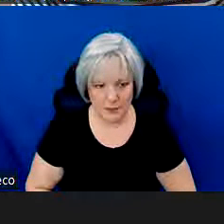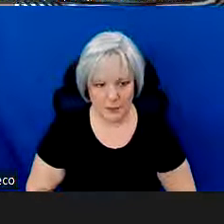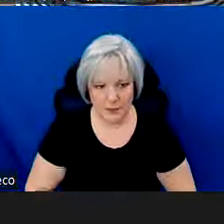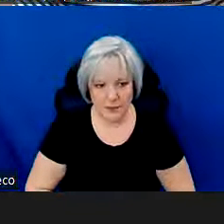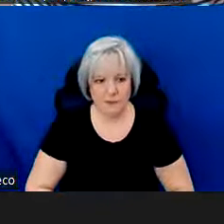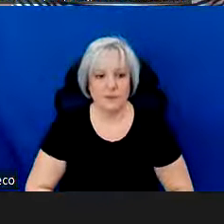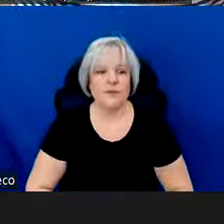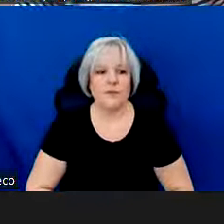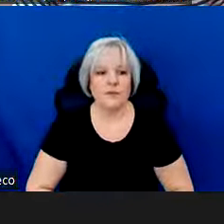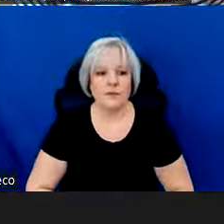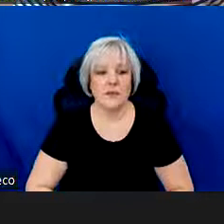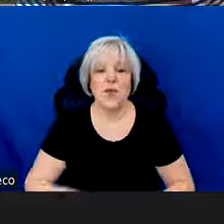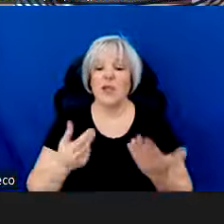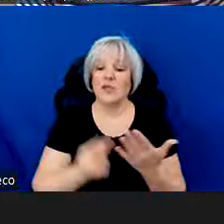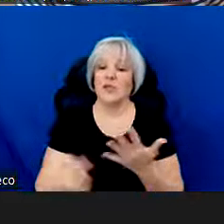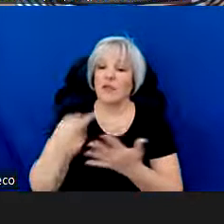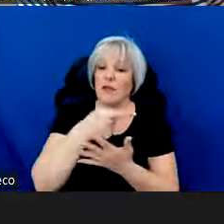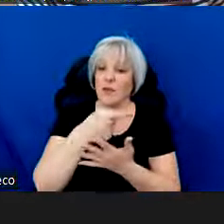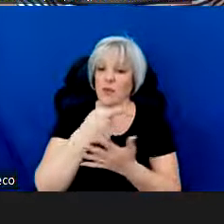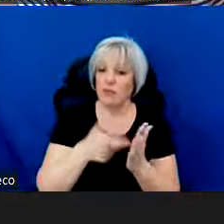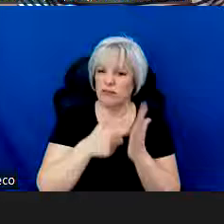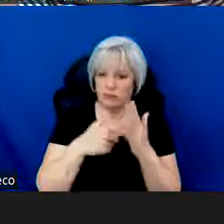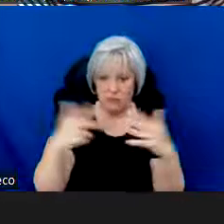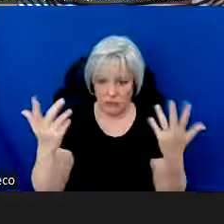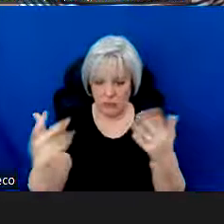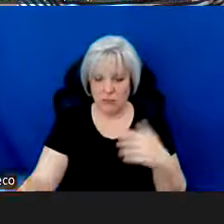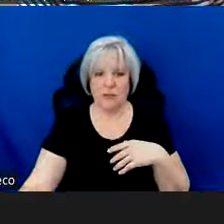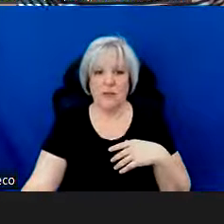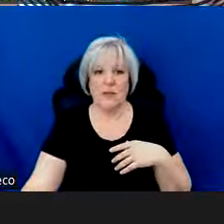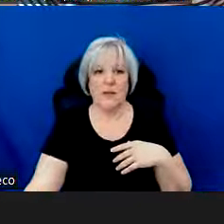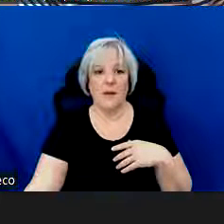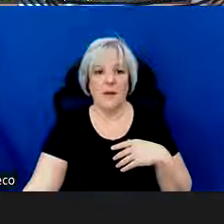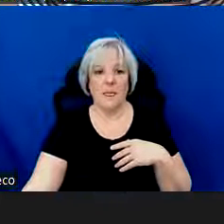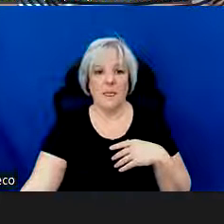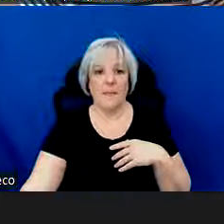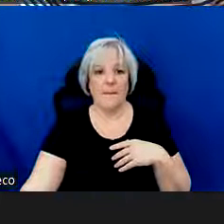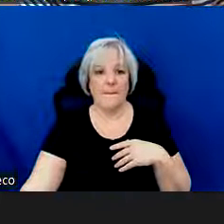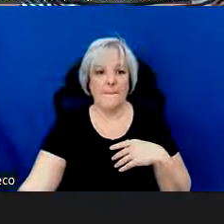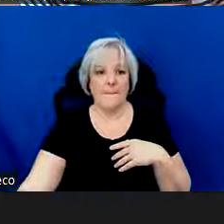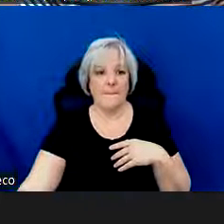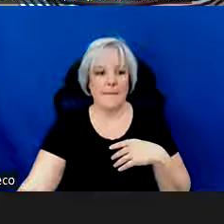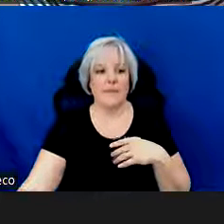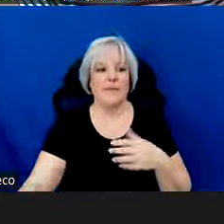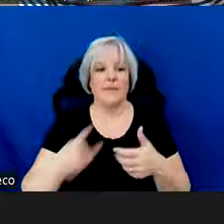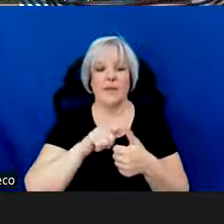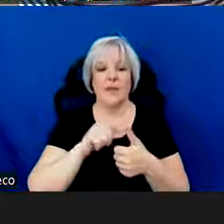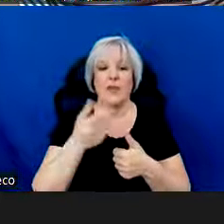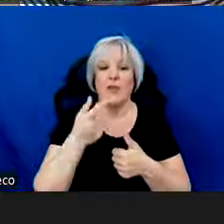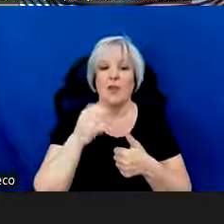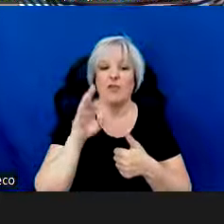So the review criteria for this application are listed here. are grant impact,